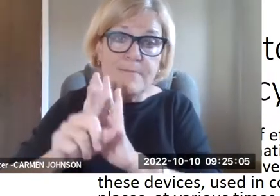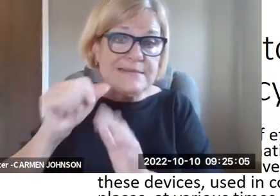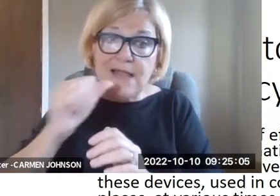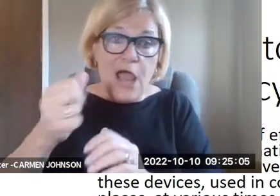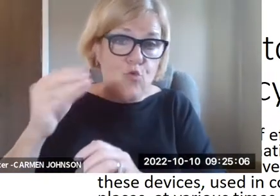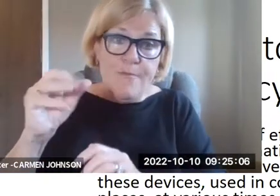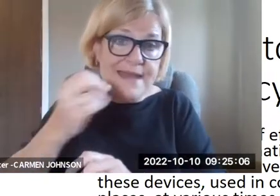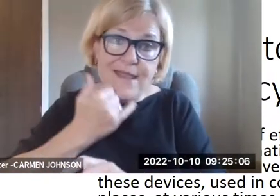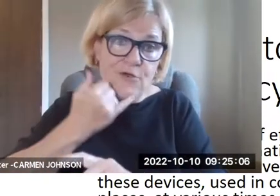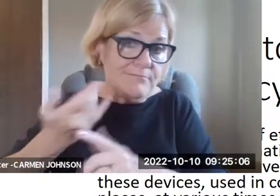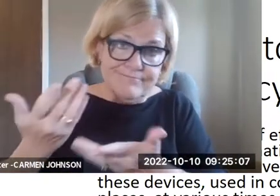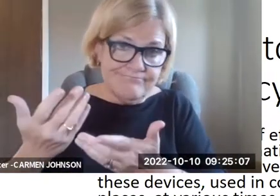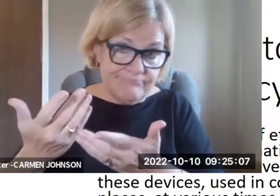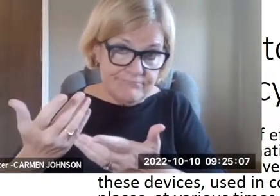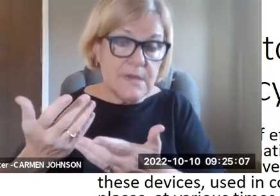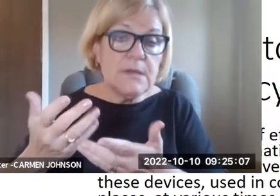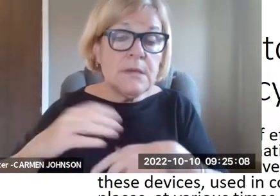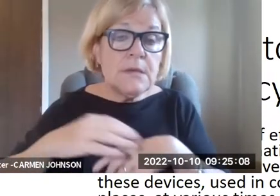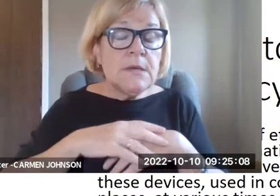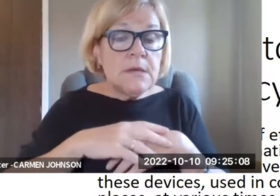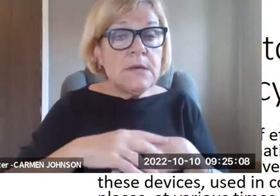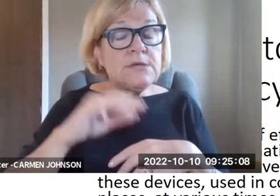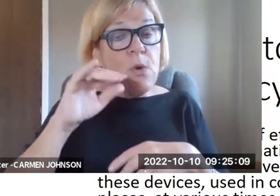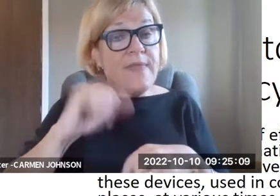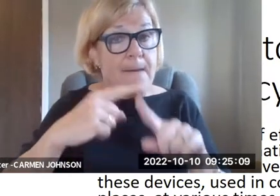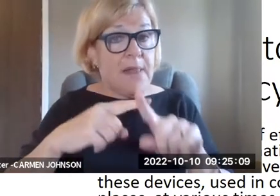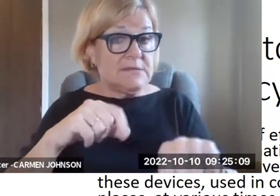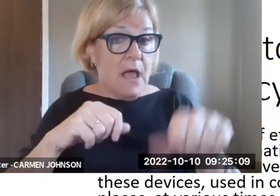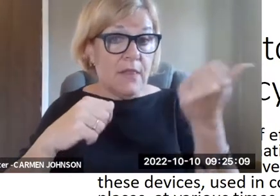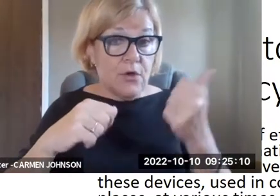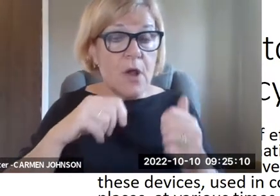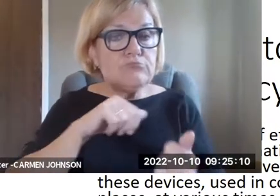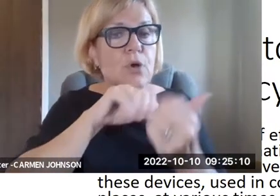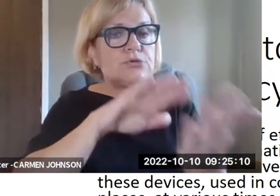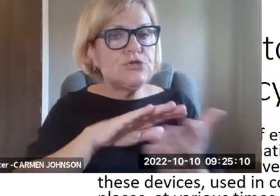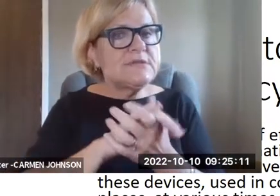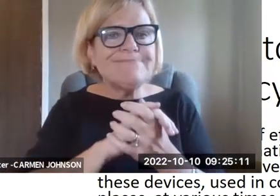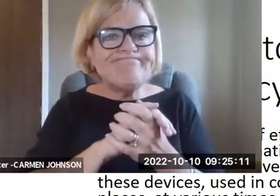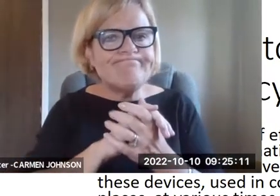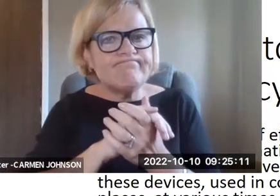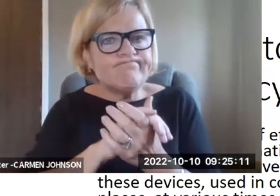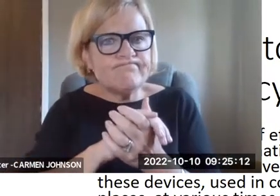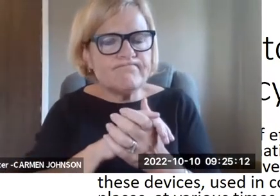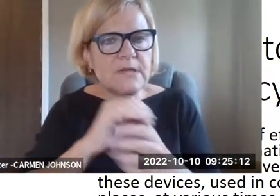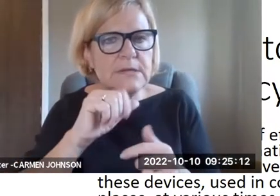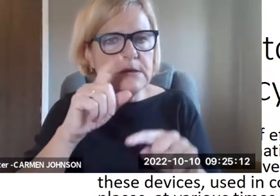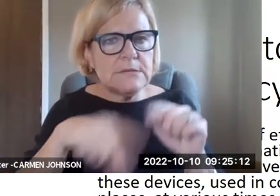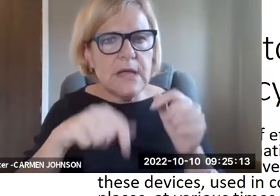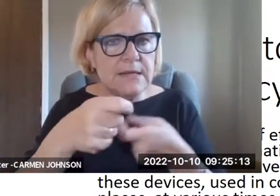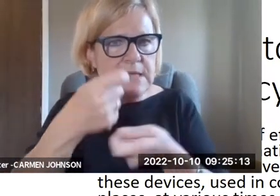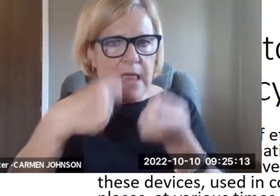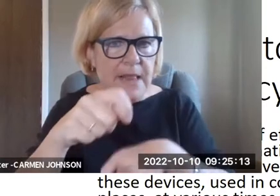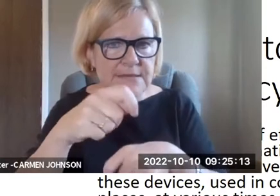you know, is susceptible to human error in a way that the, um, alarm is not. Um, and so, uh,